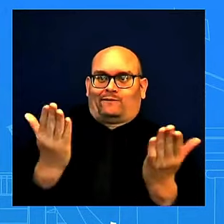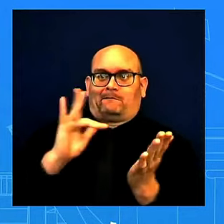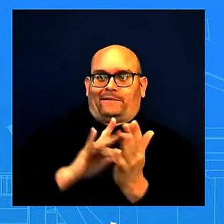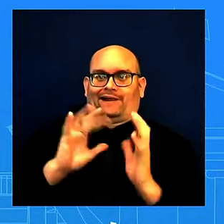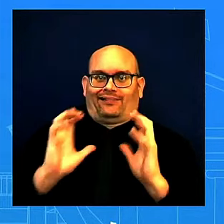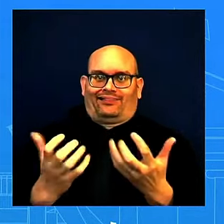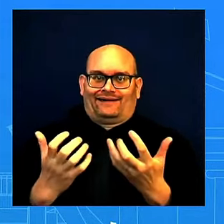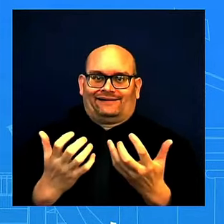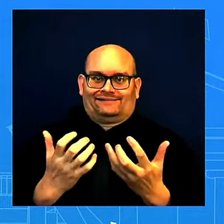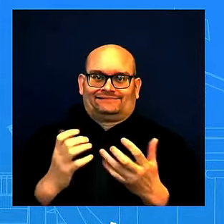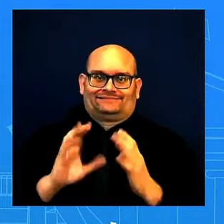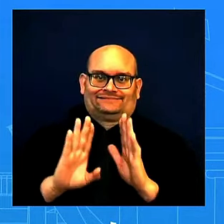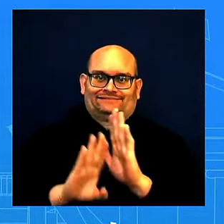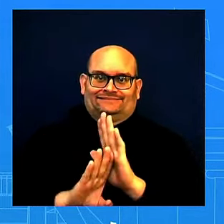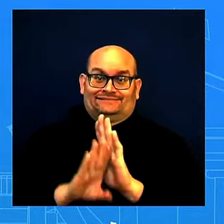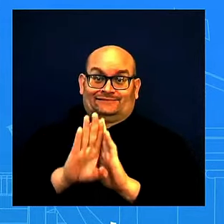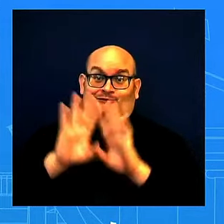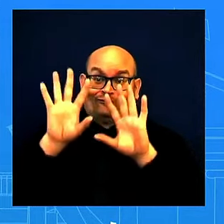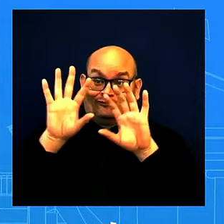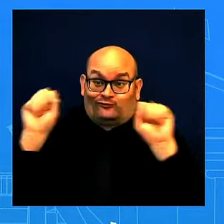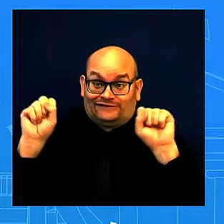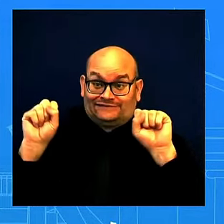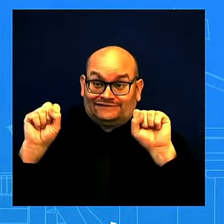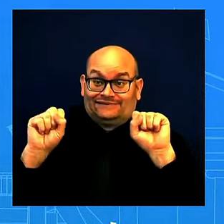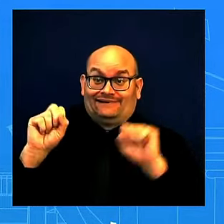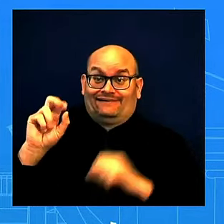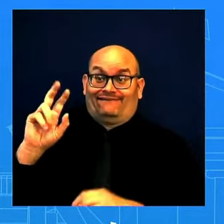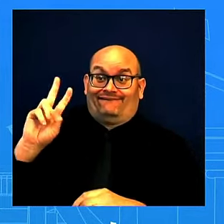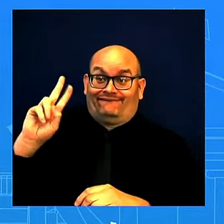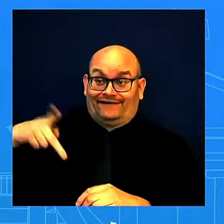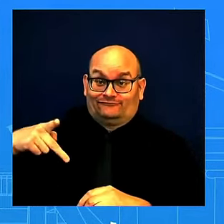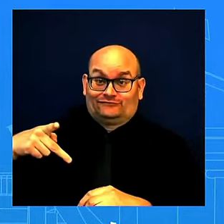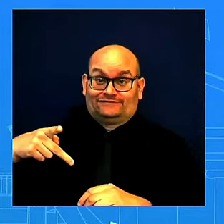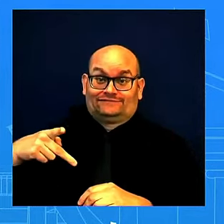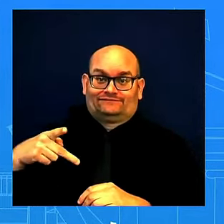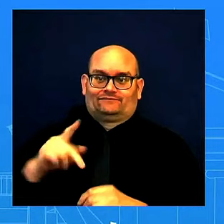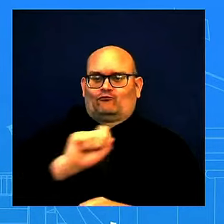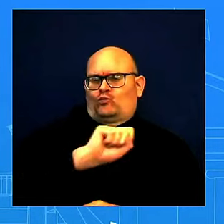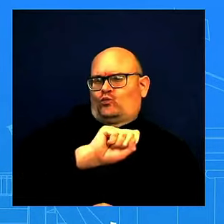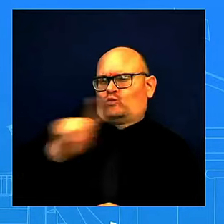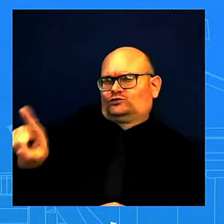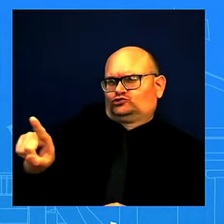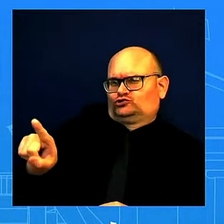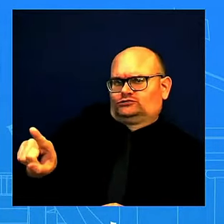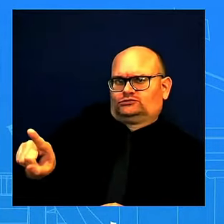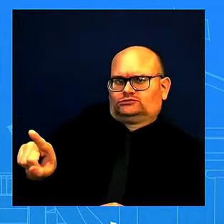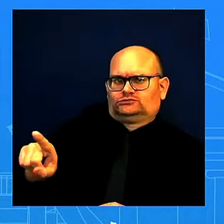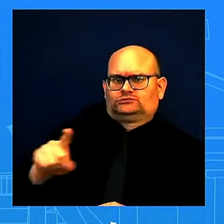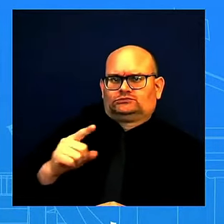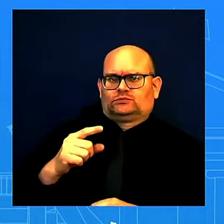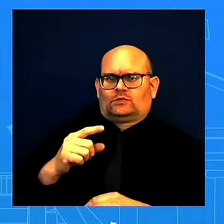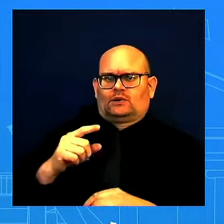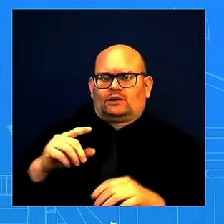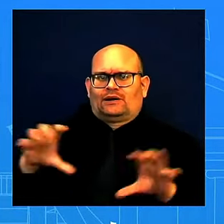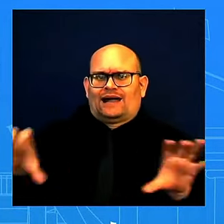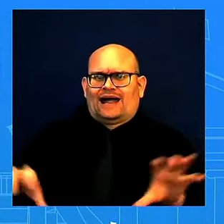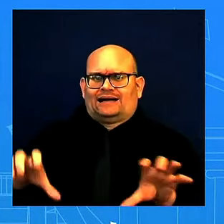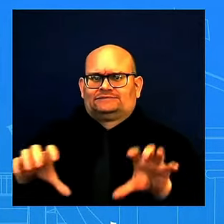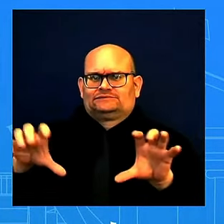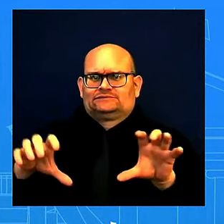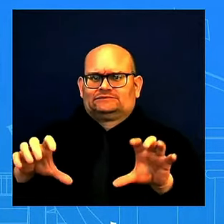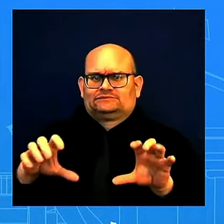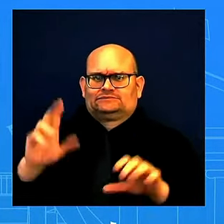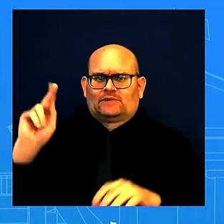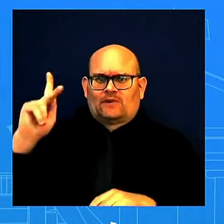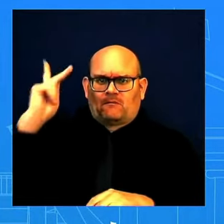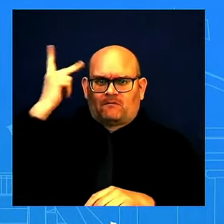updated. And a follow on the prisoner swap last week. There were some exiled political activists and relatives of political prisoners in